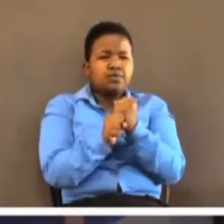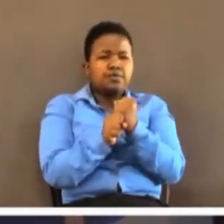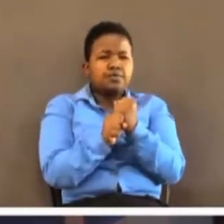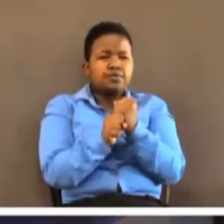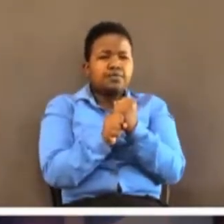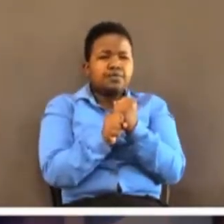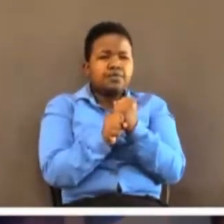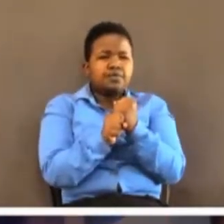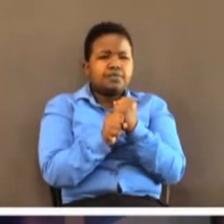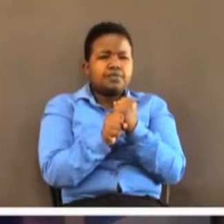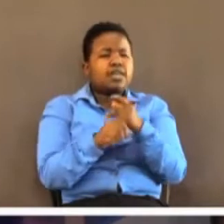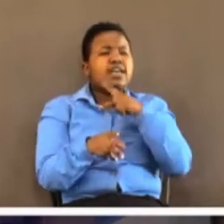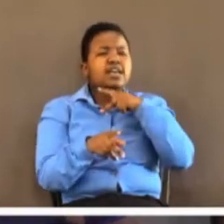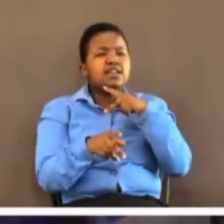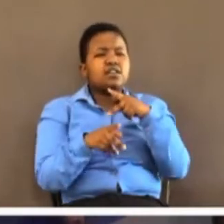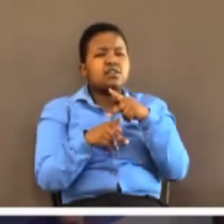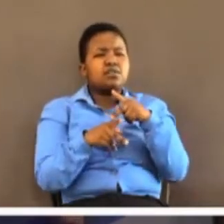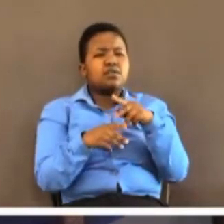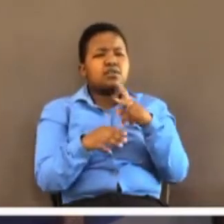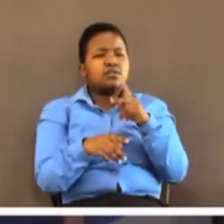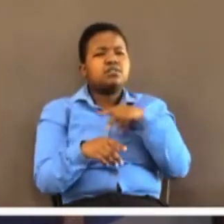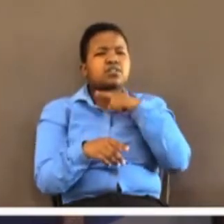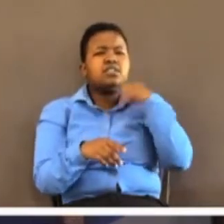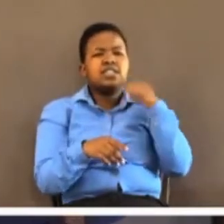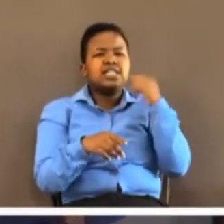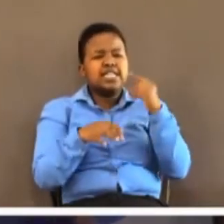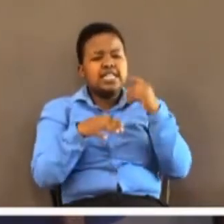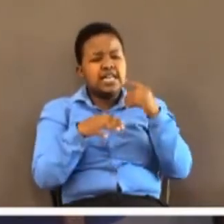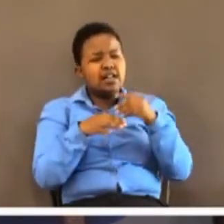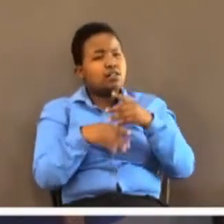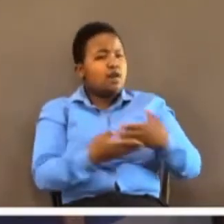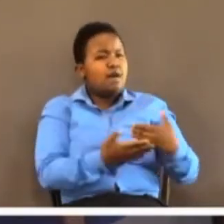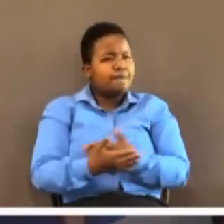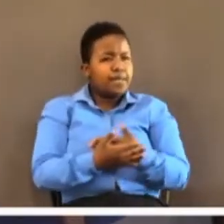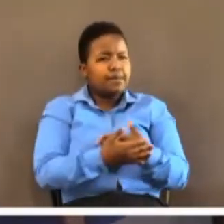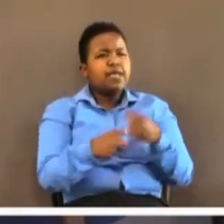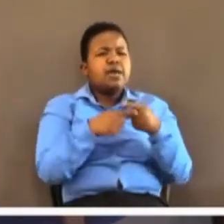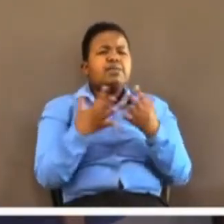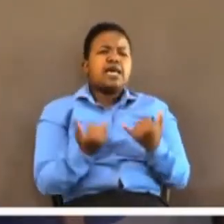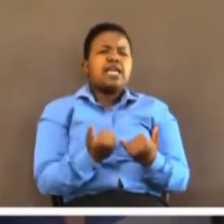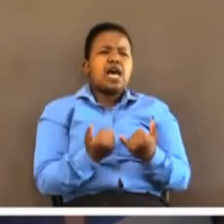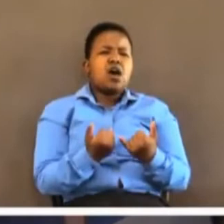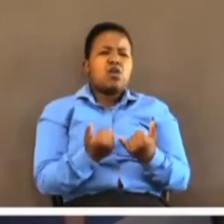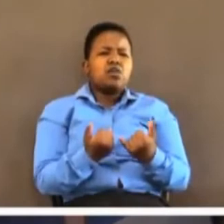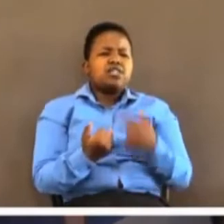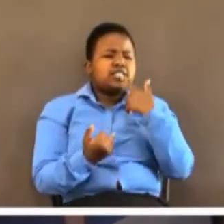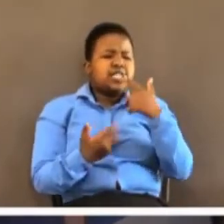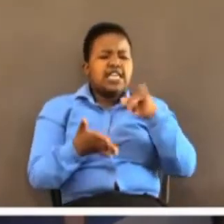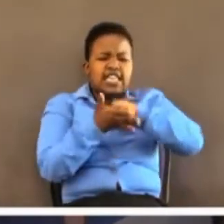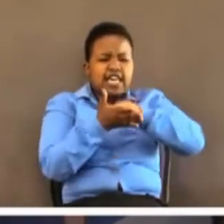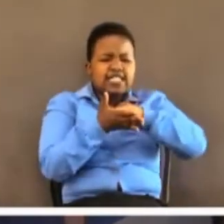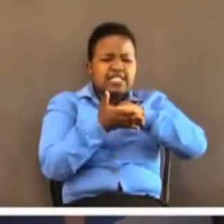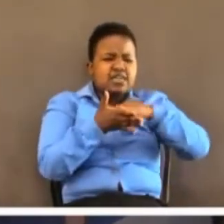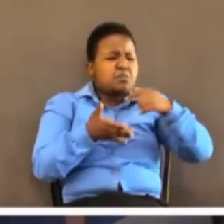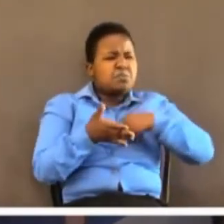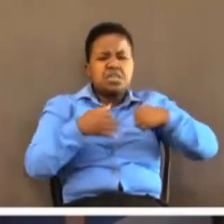well and she said now I'm not willing to come back to God because I think I've gone too far to come back